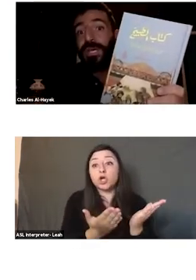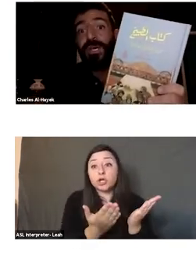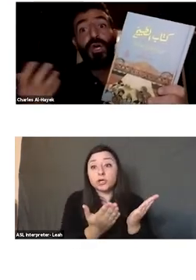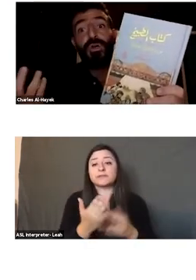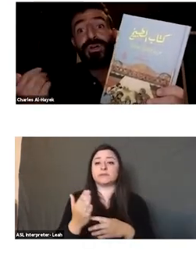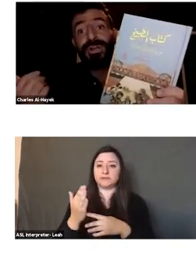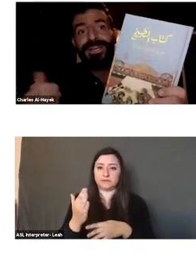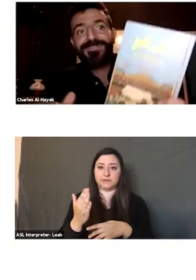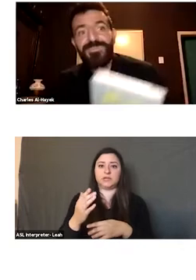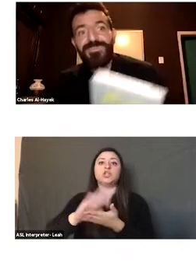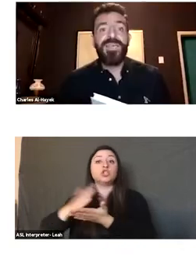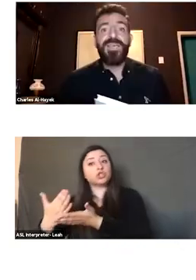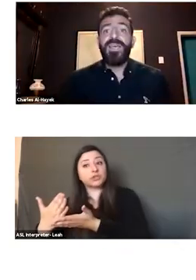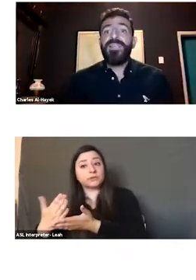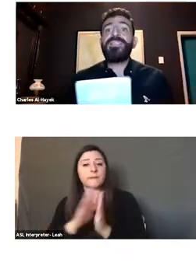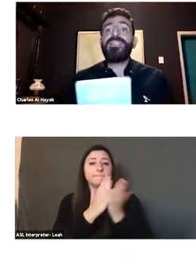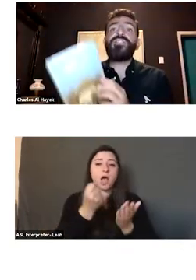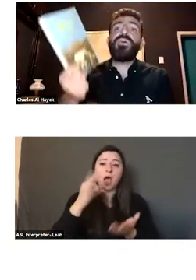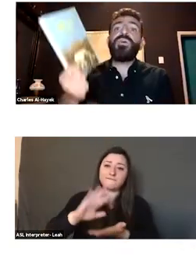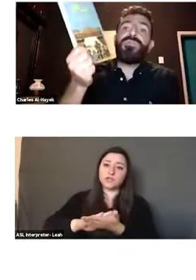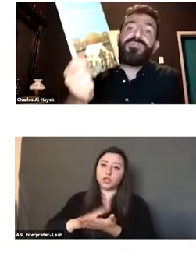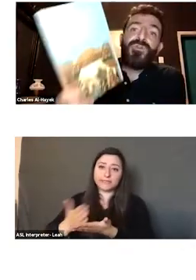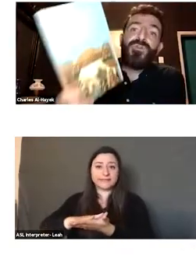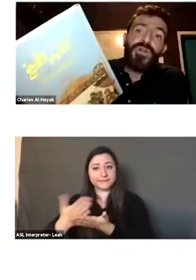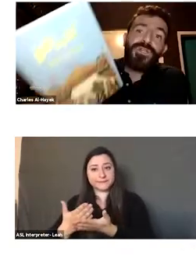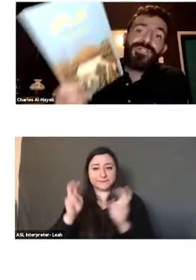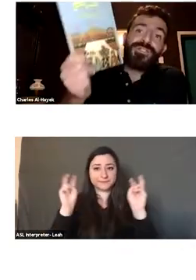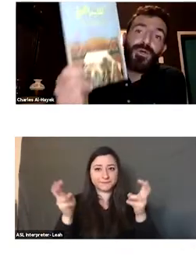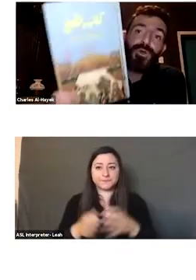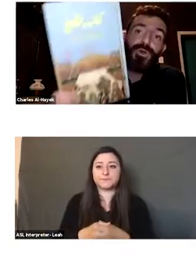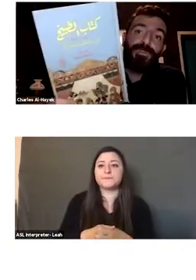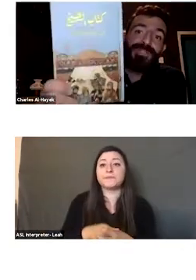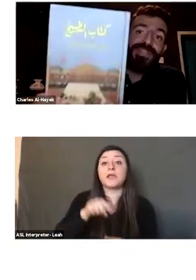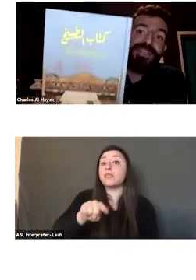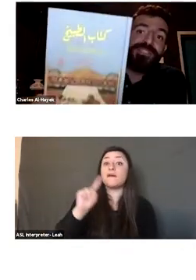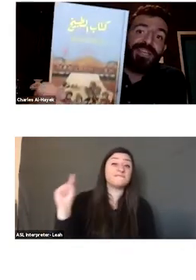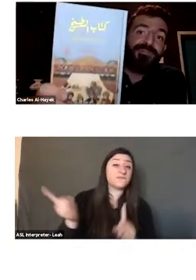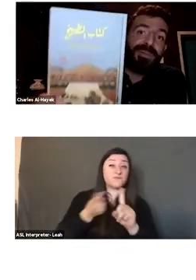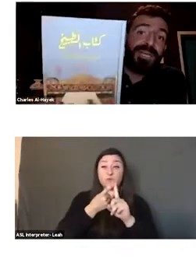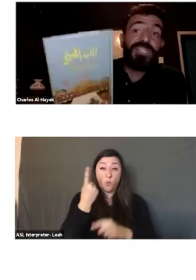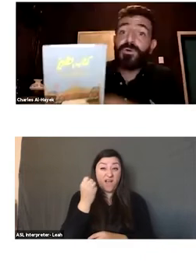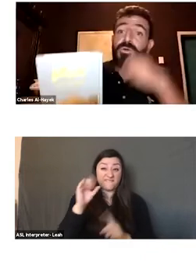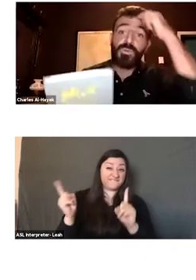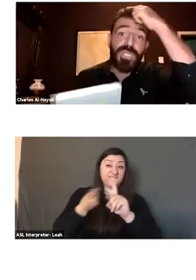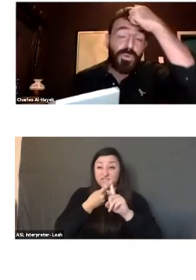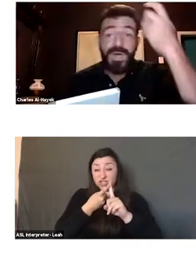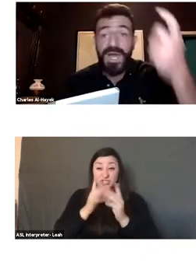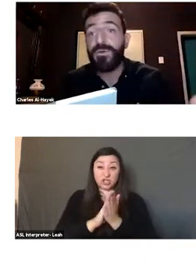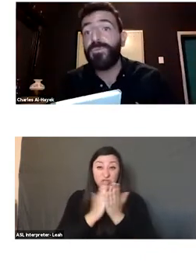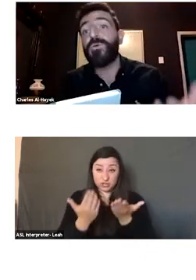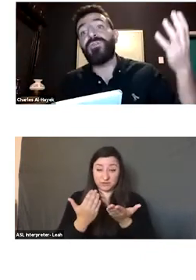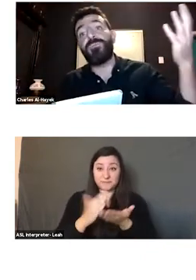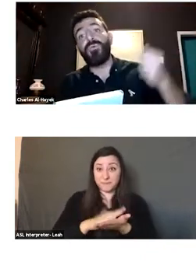-Tabiqh cookery. This is one of the first cookbooks in the history of mankind. Of course we do